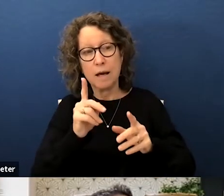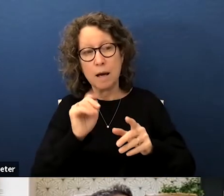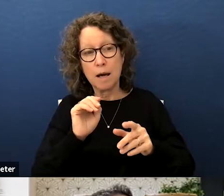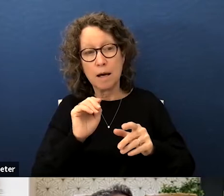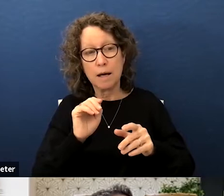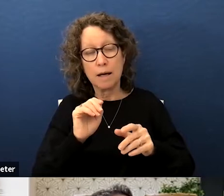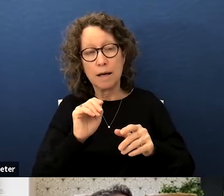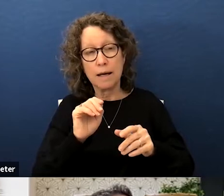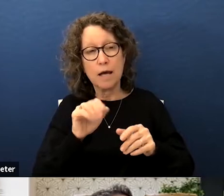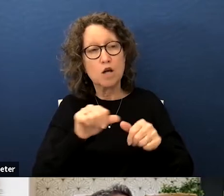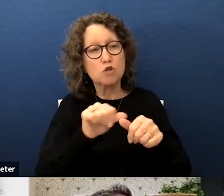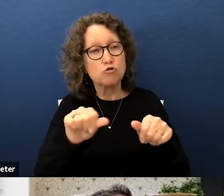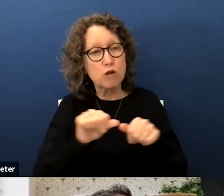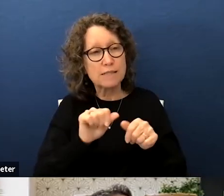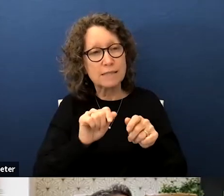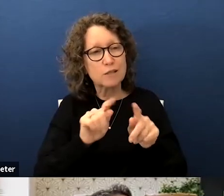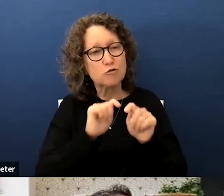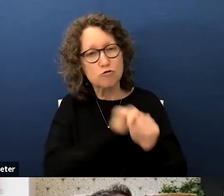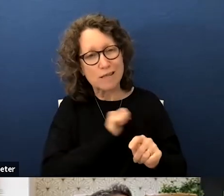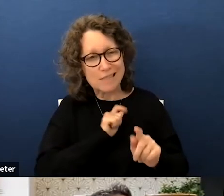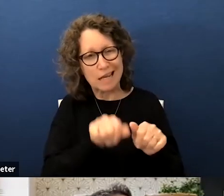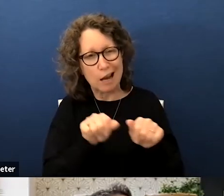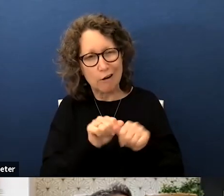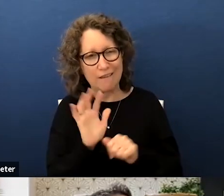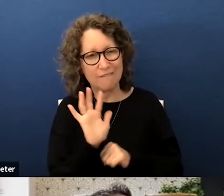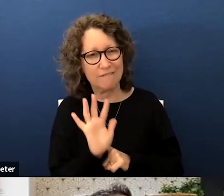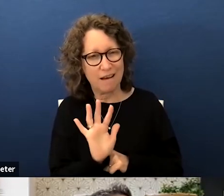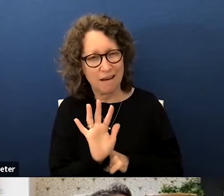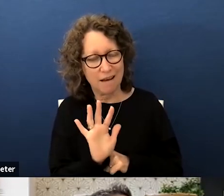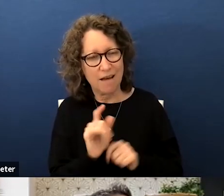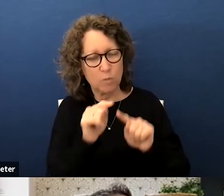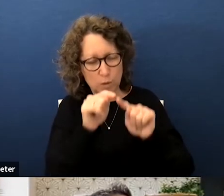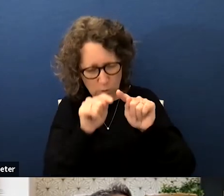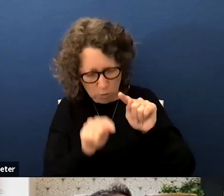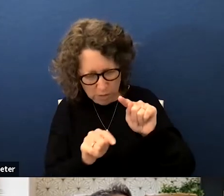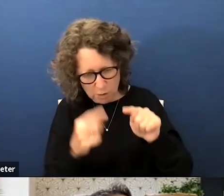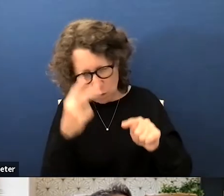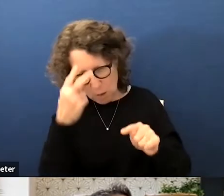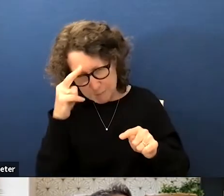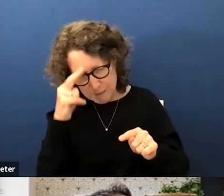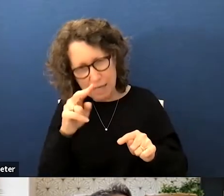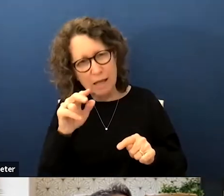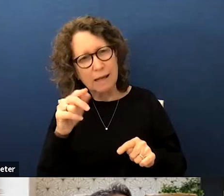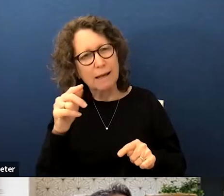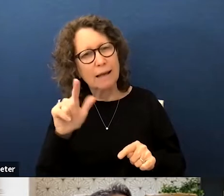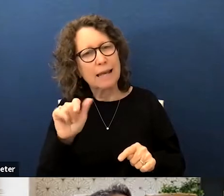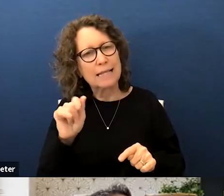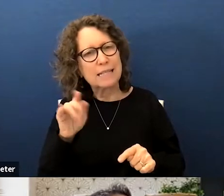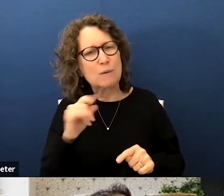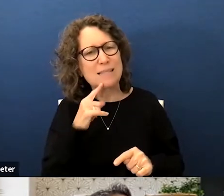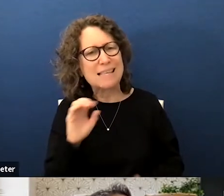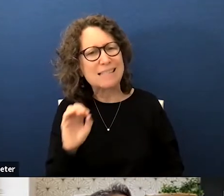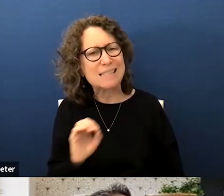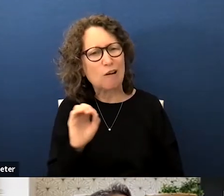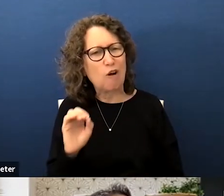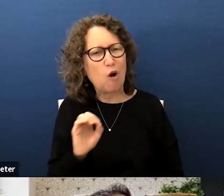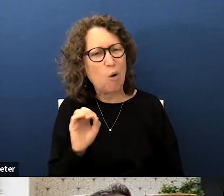trustee area five when you go down to hispanic latino it says zero percent